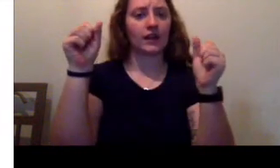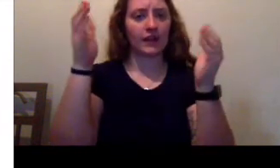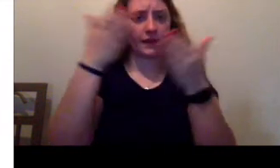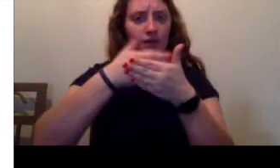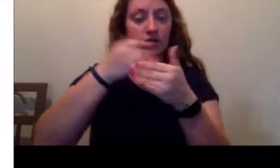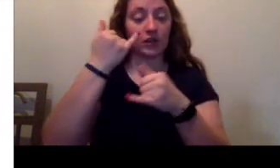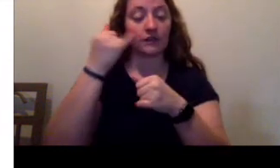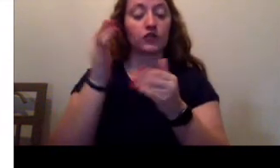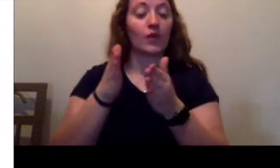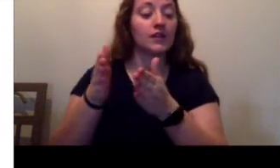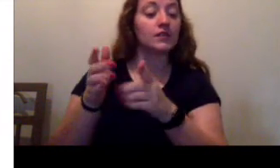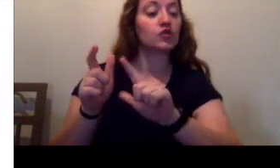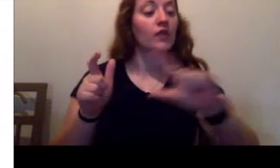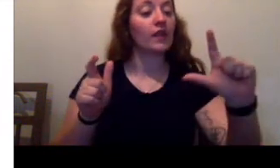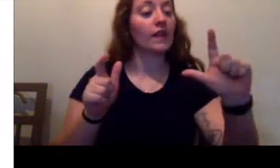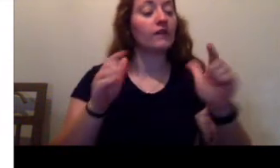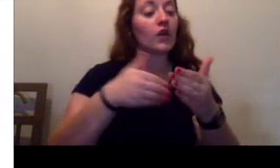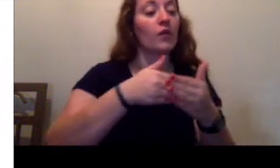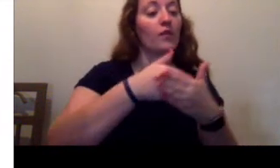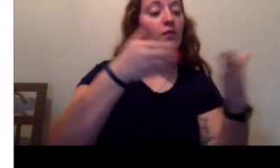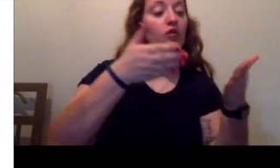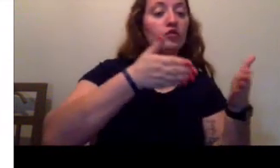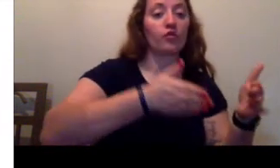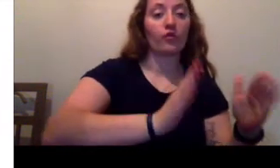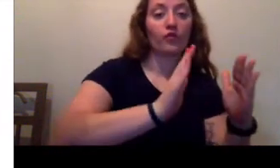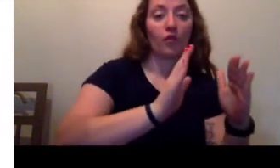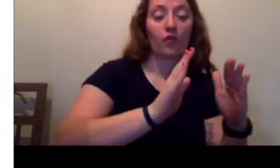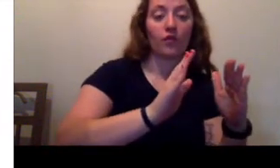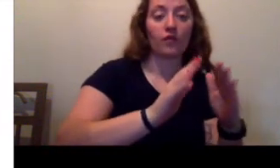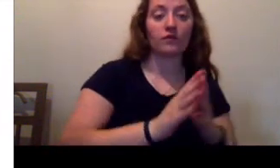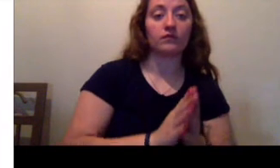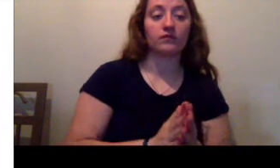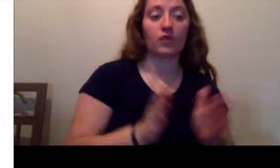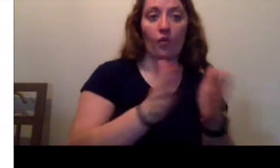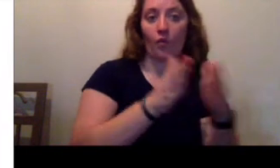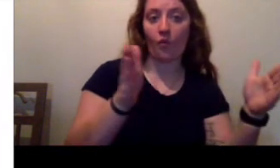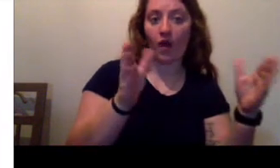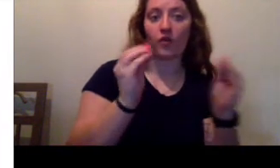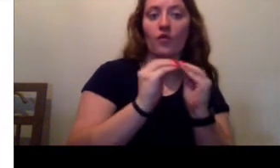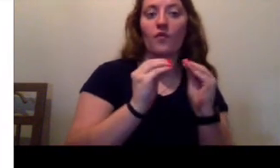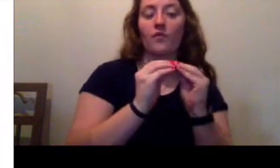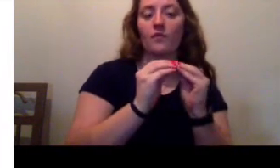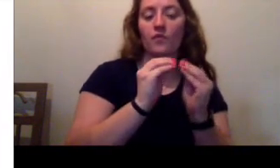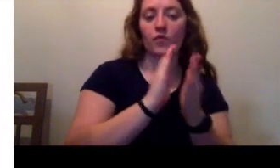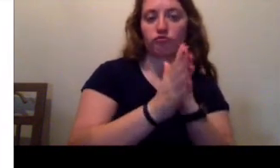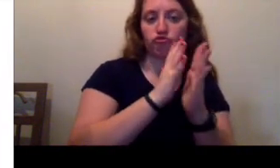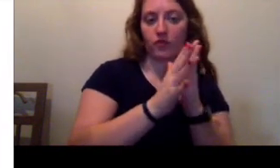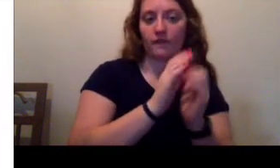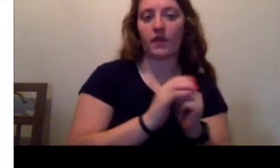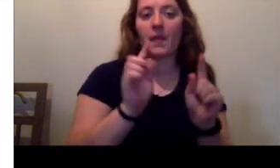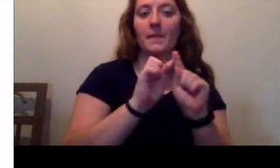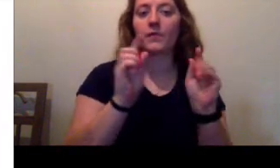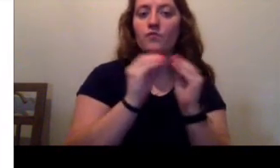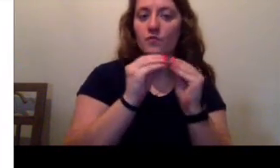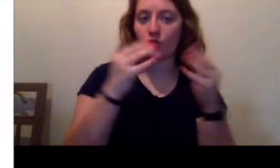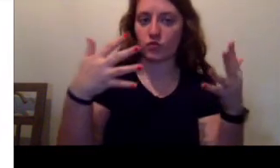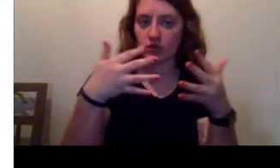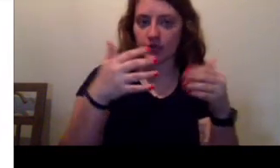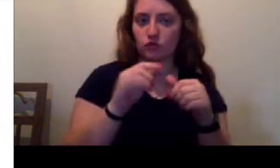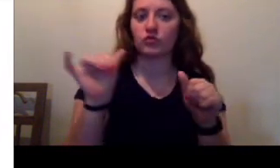left, it would take her to the road, out where it would be lighter, wider, more traveled, but more dangerous, too.